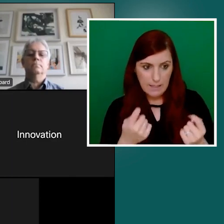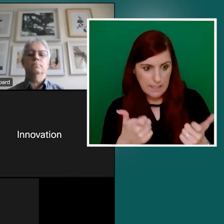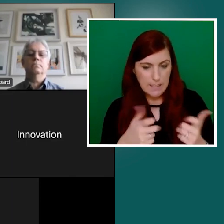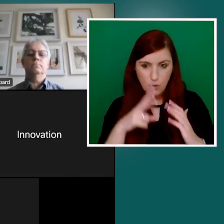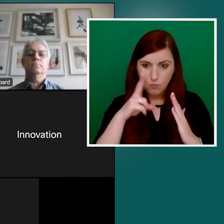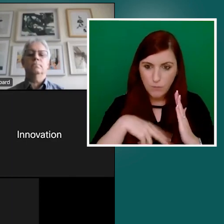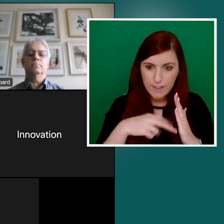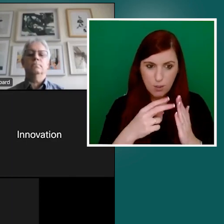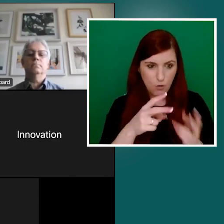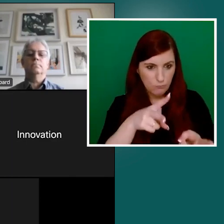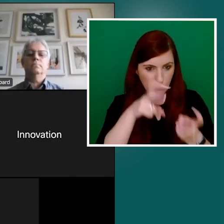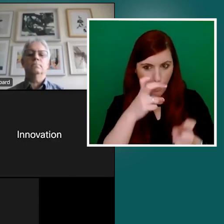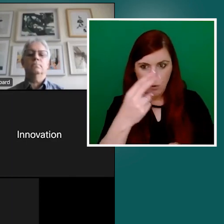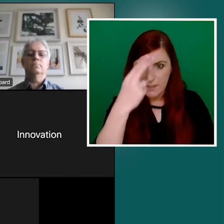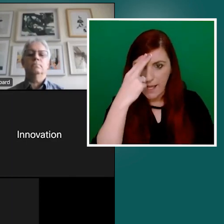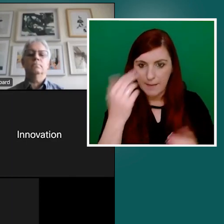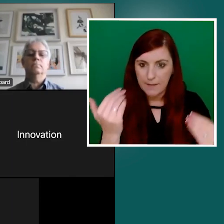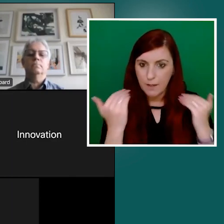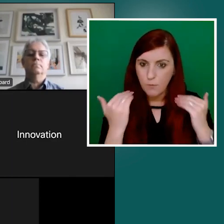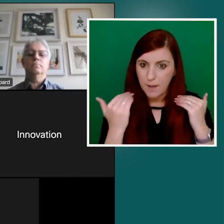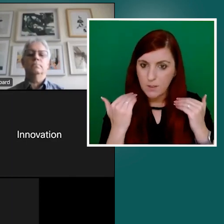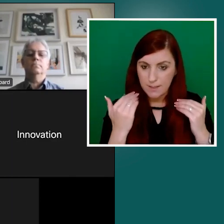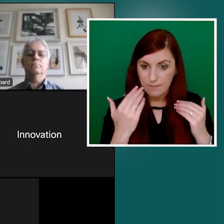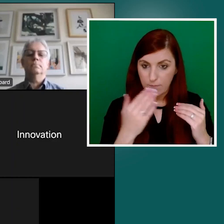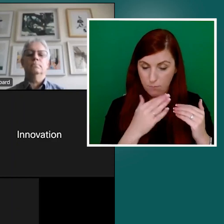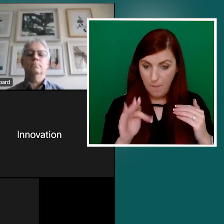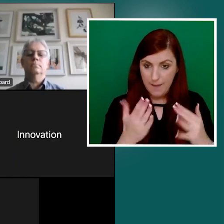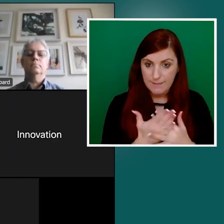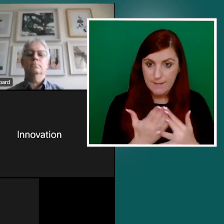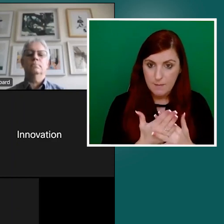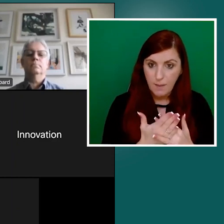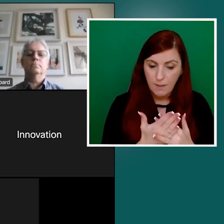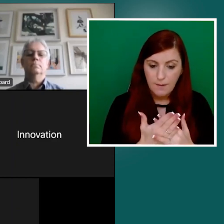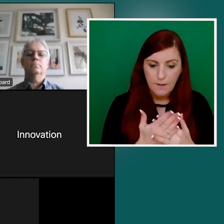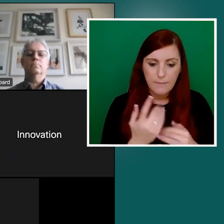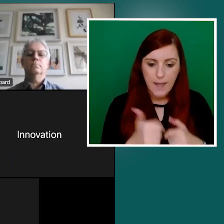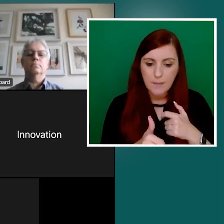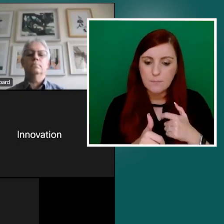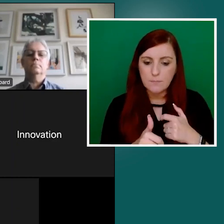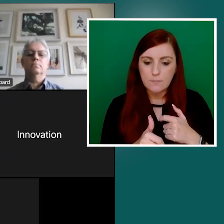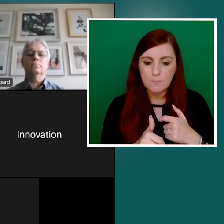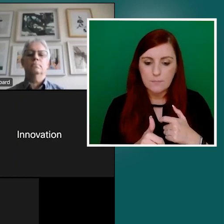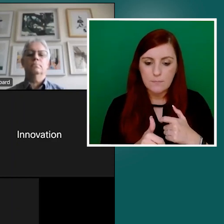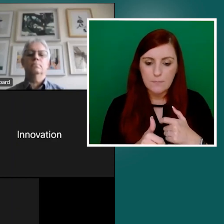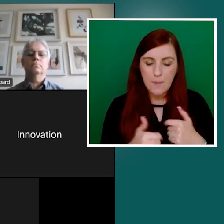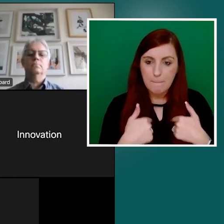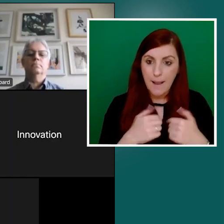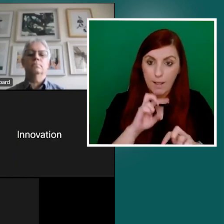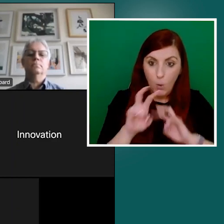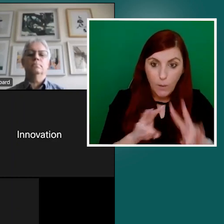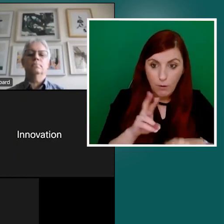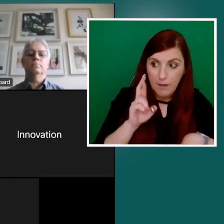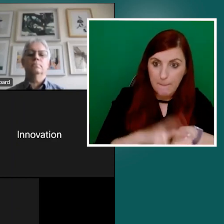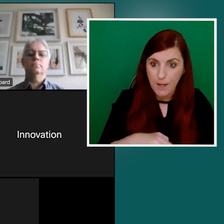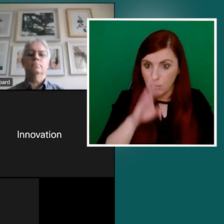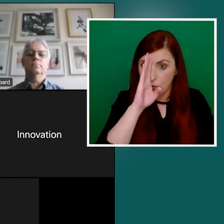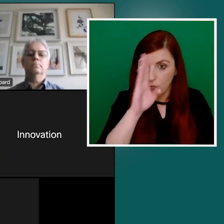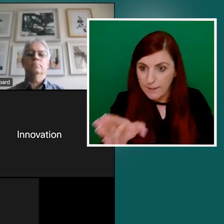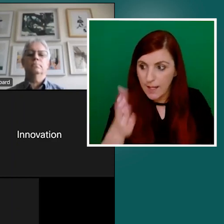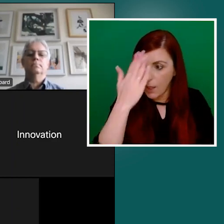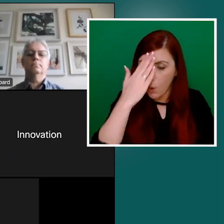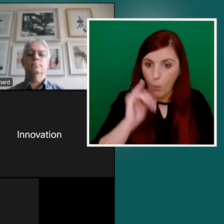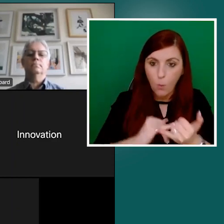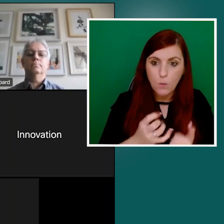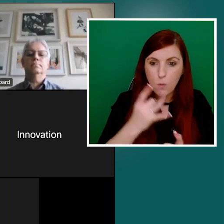in accessible format, I can then, my queries are more directed. I know where to go on the, in respect of the